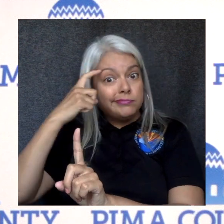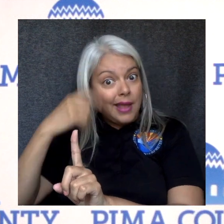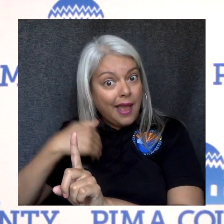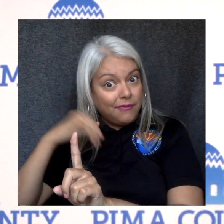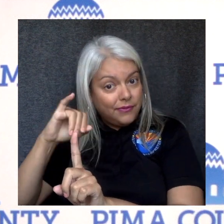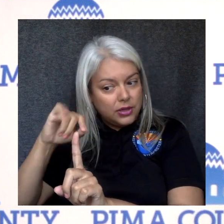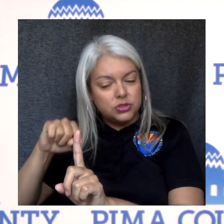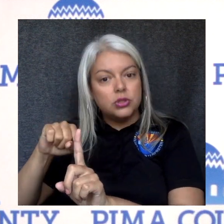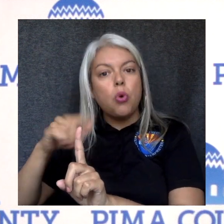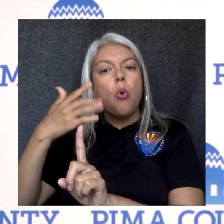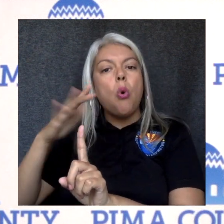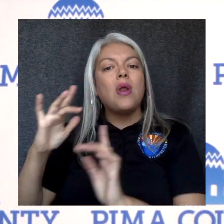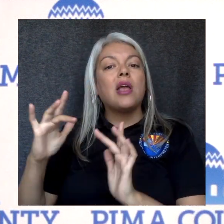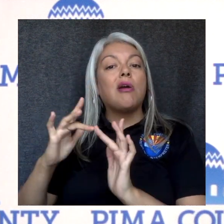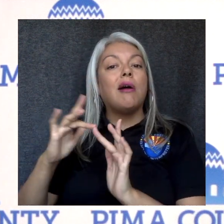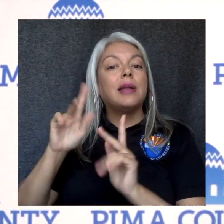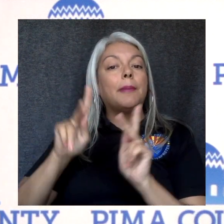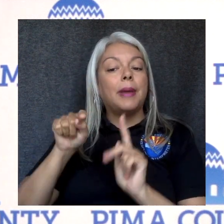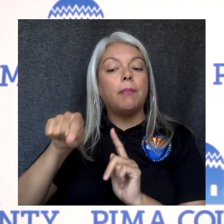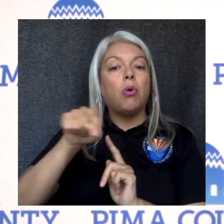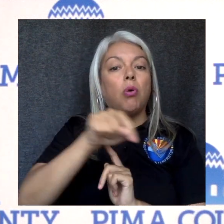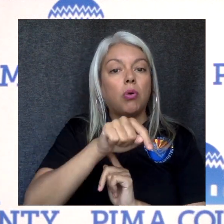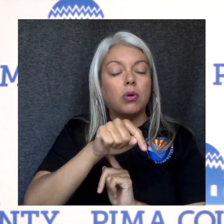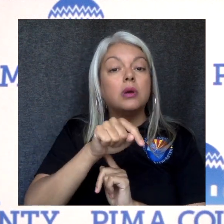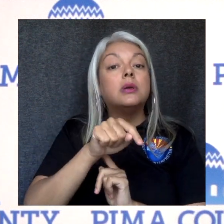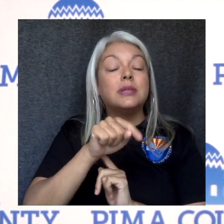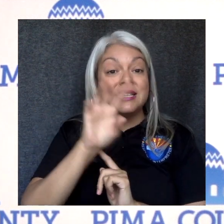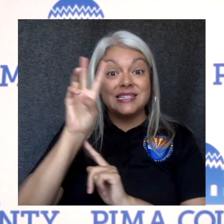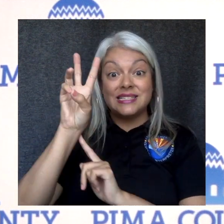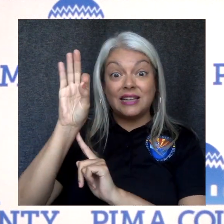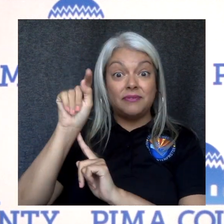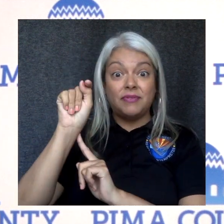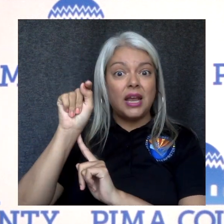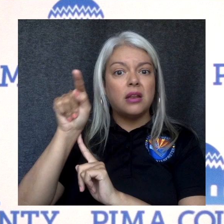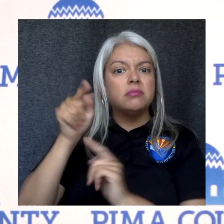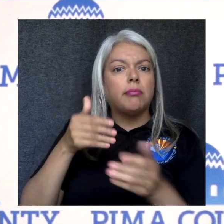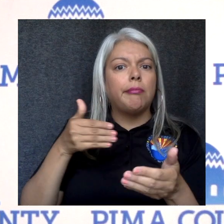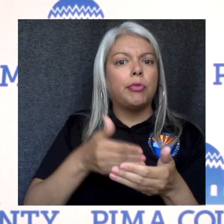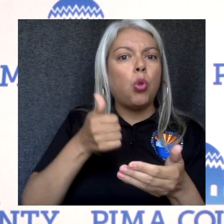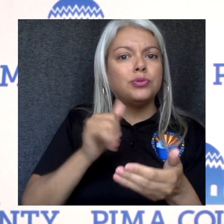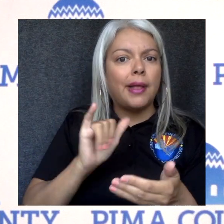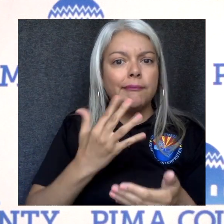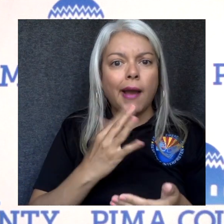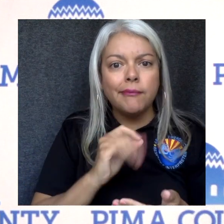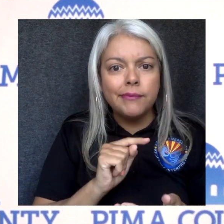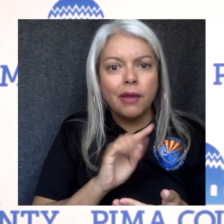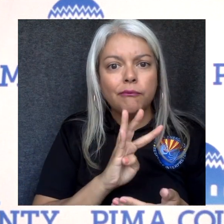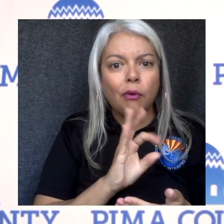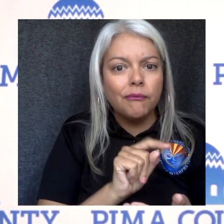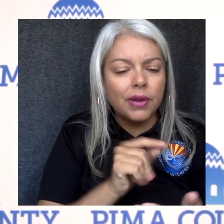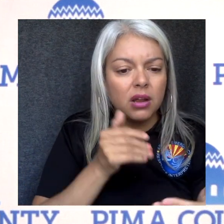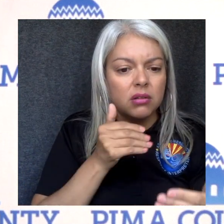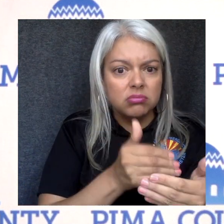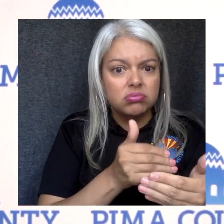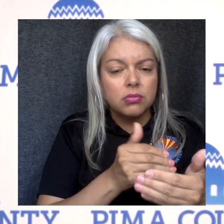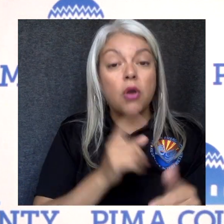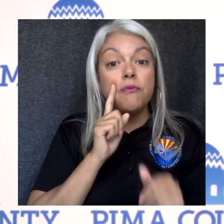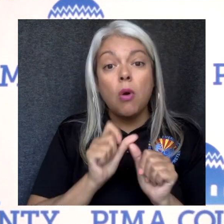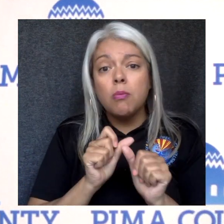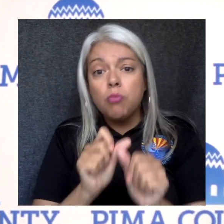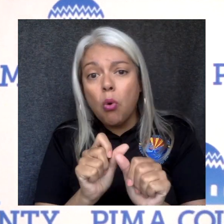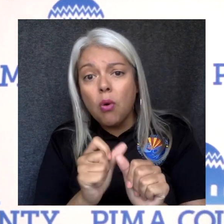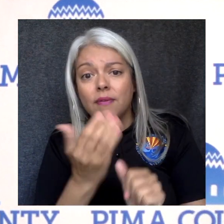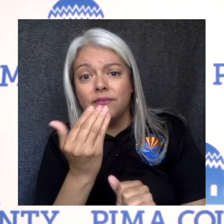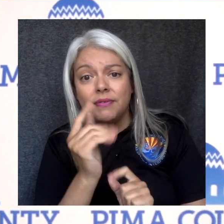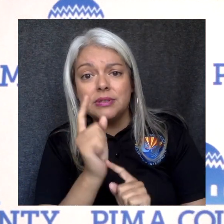with closer than six feet for more than 15 minutes within the last two days. That is a